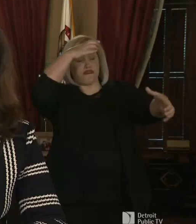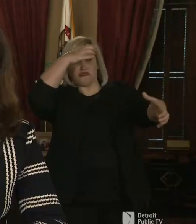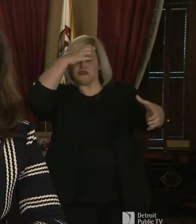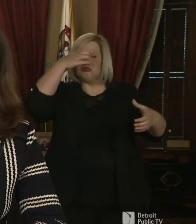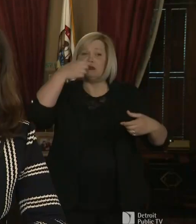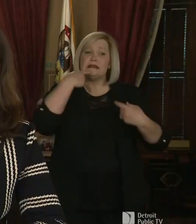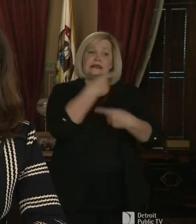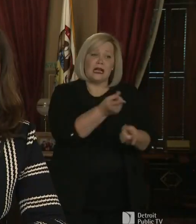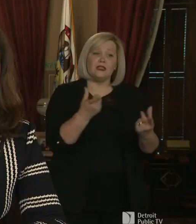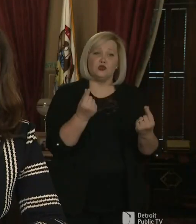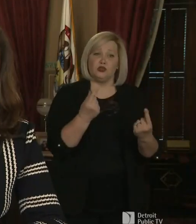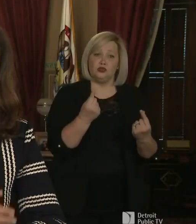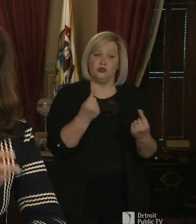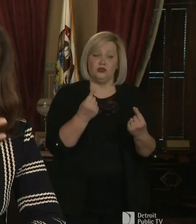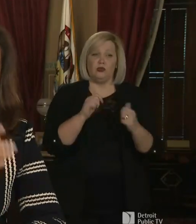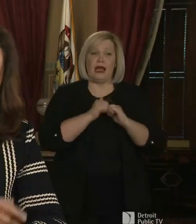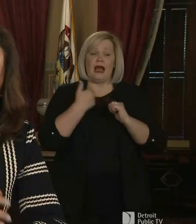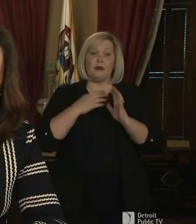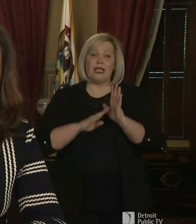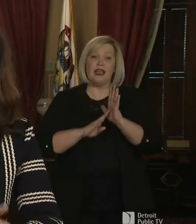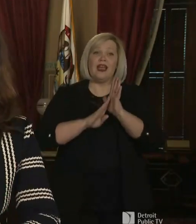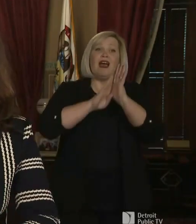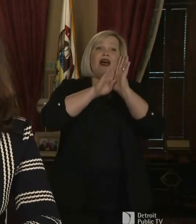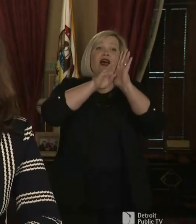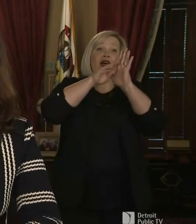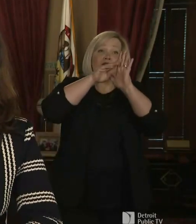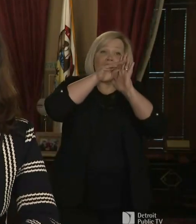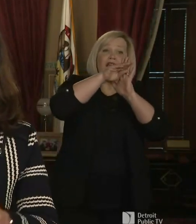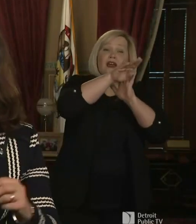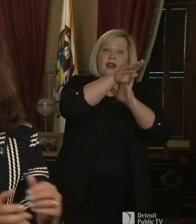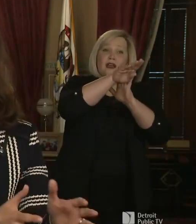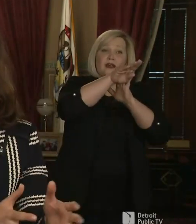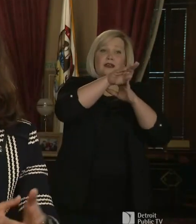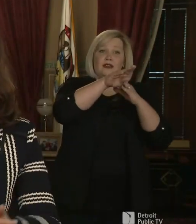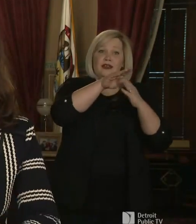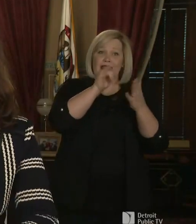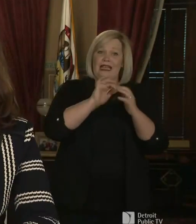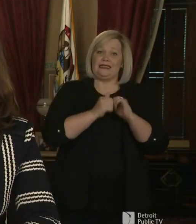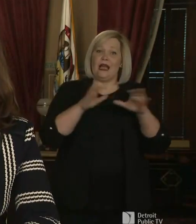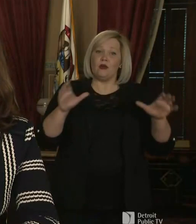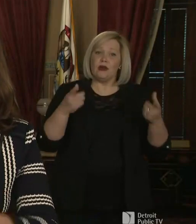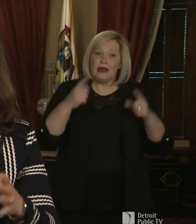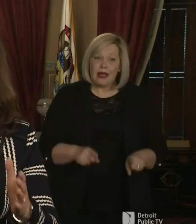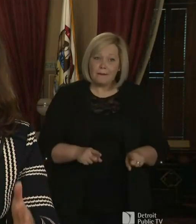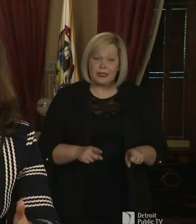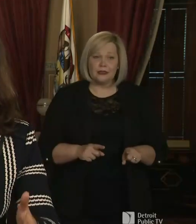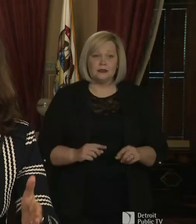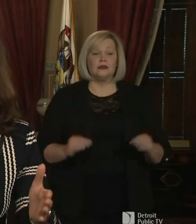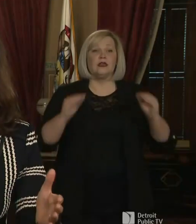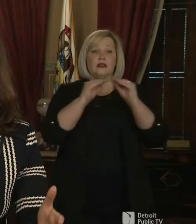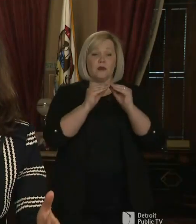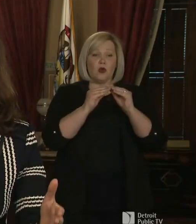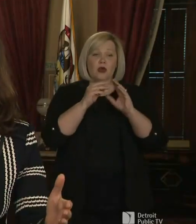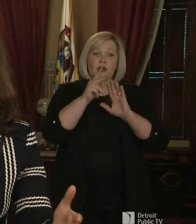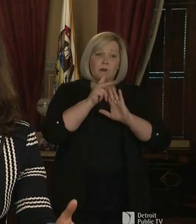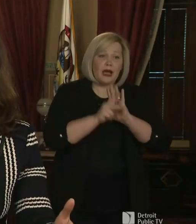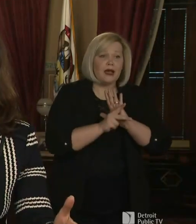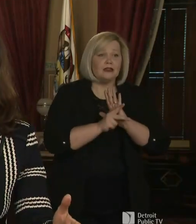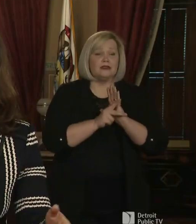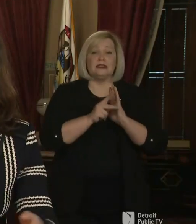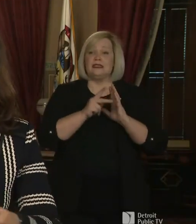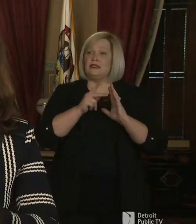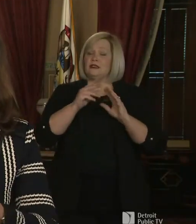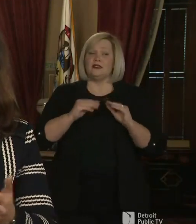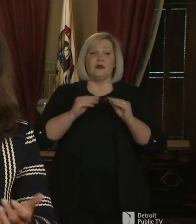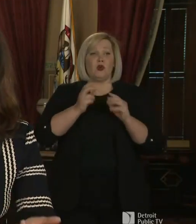is how we flatten the curve. The more porous we make our policy, the more exceptions there are, the longer we are going to be confronting